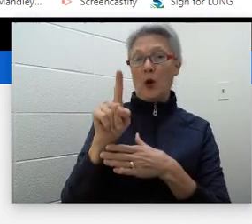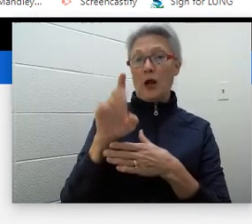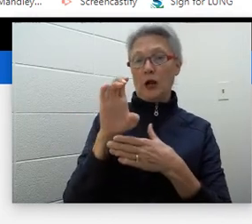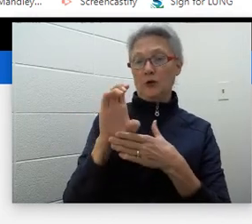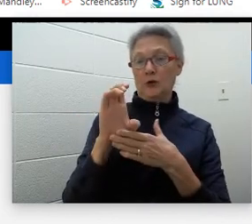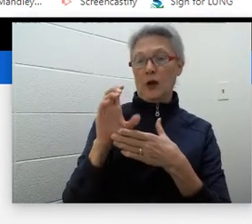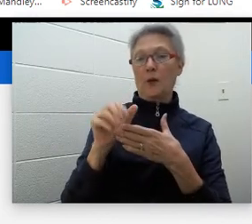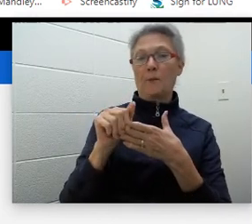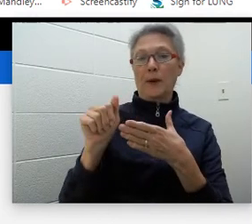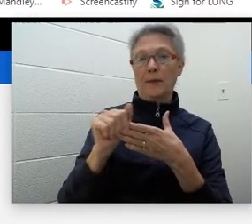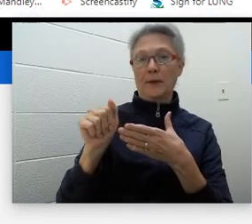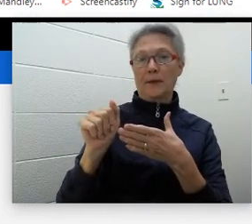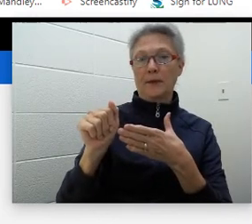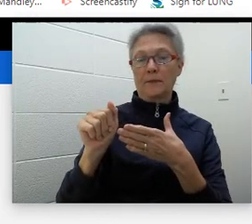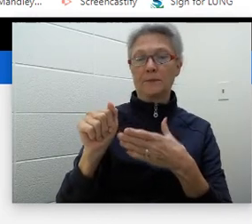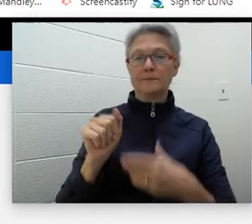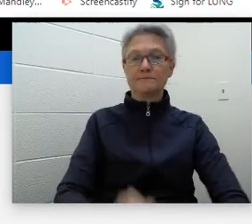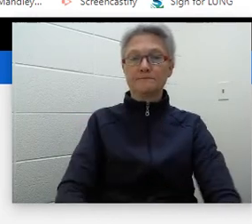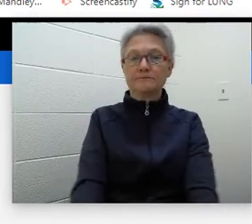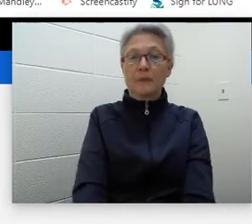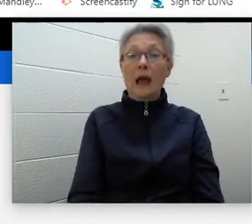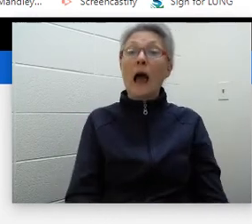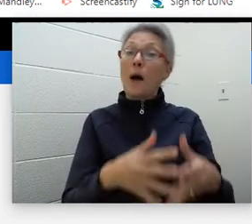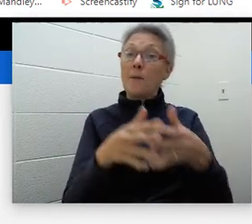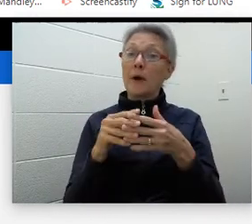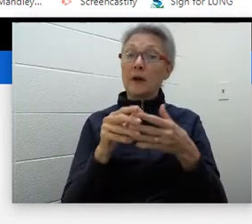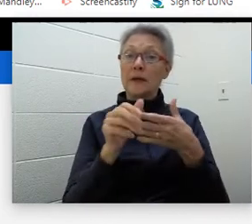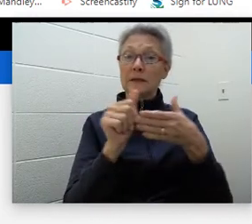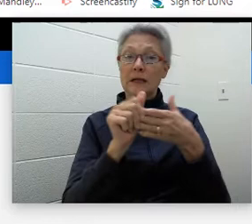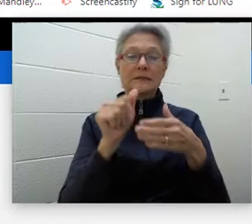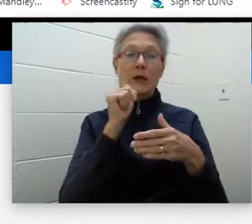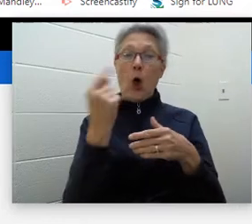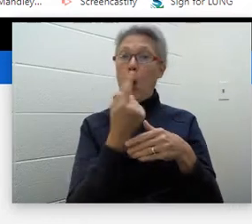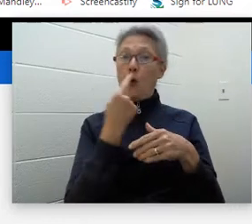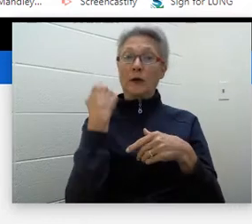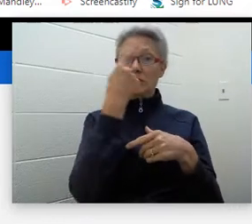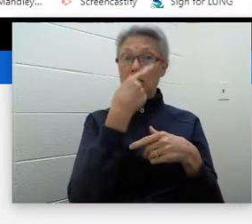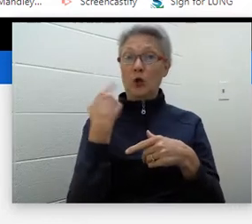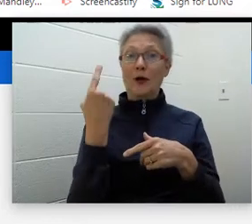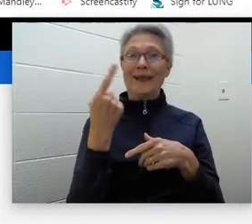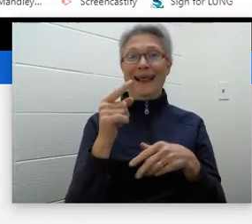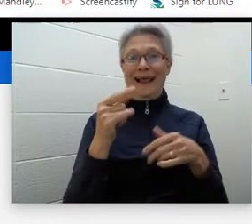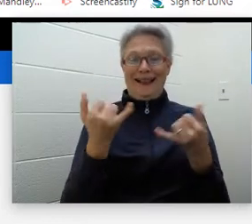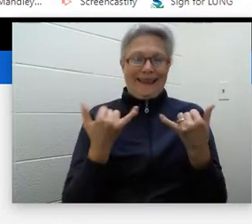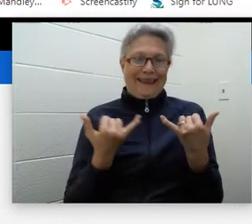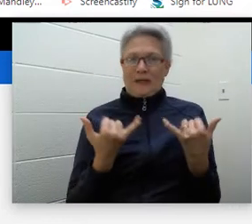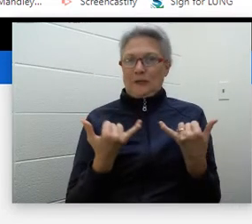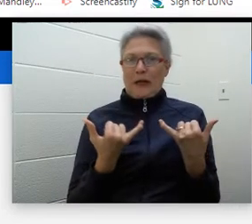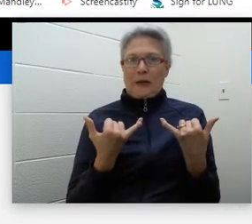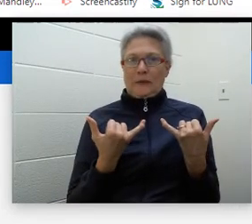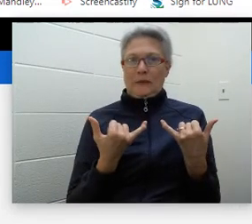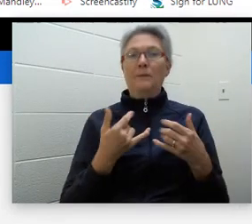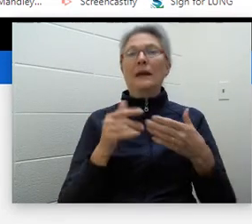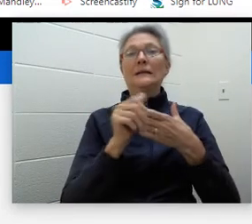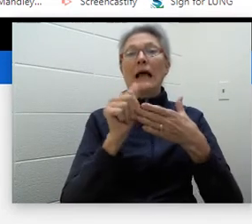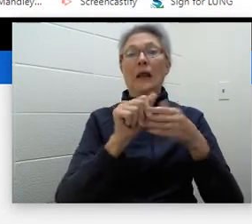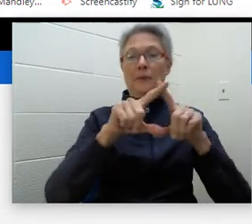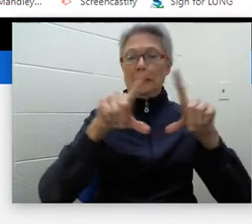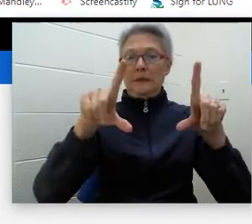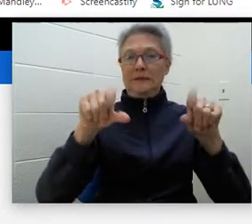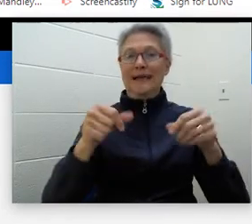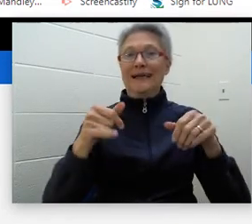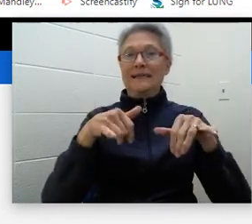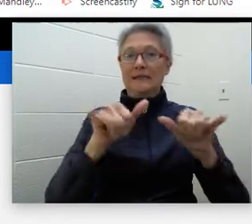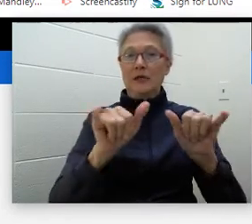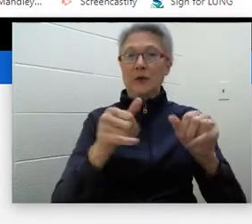bill. Our American dollars didn't always look the way they do today. But dollar bills are still a